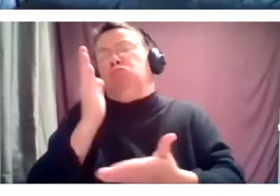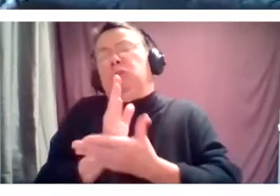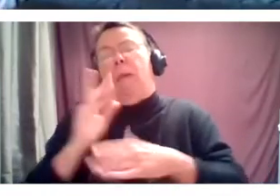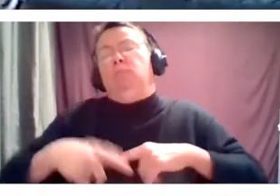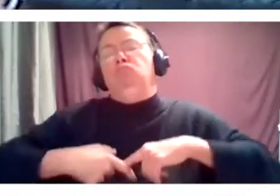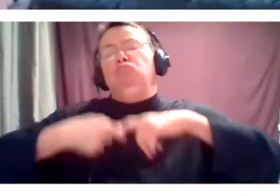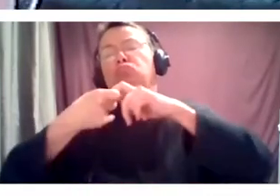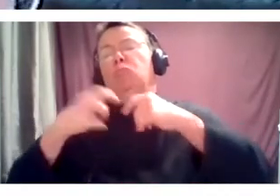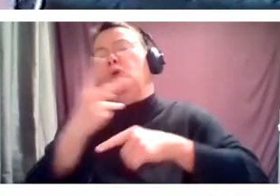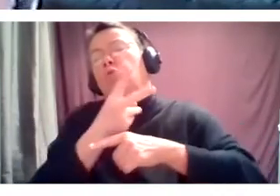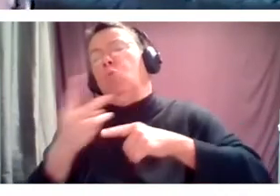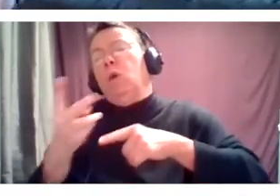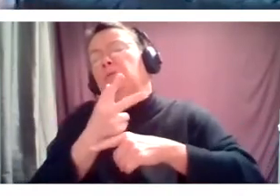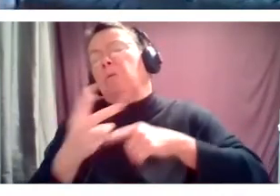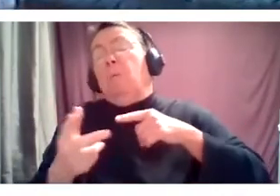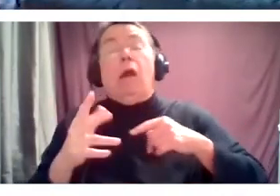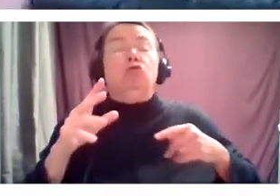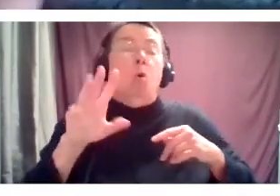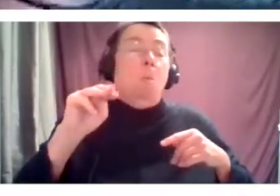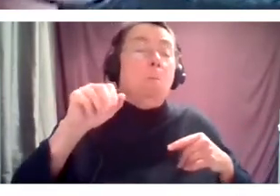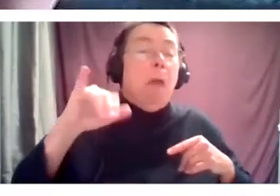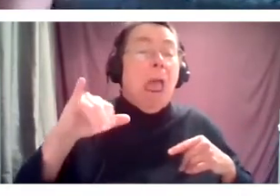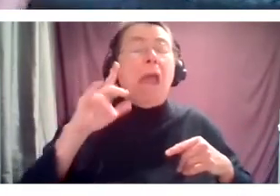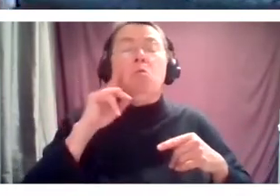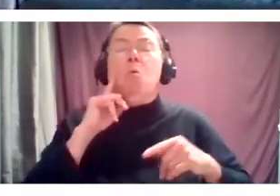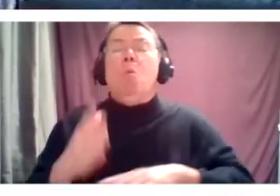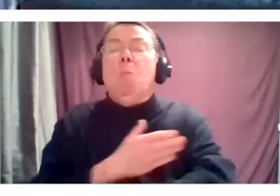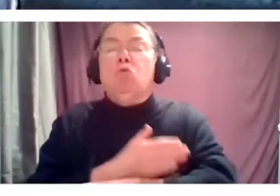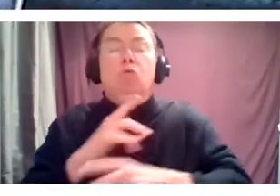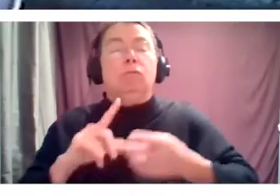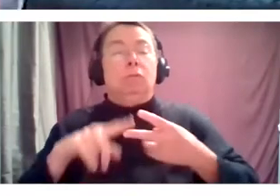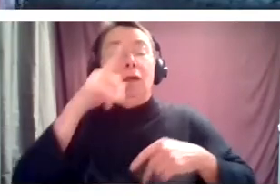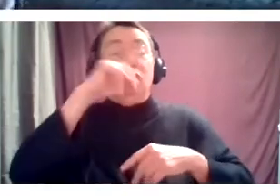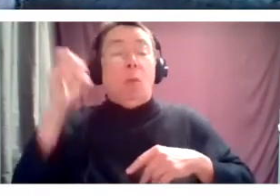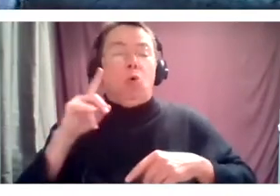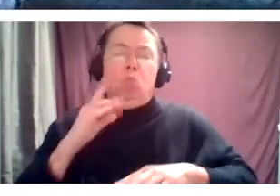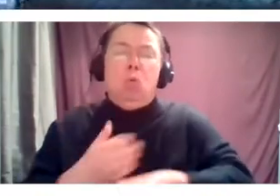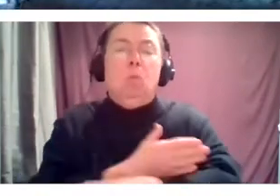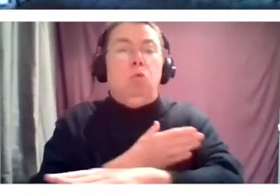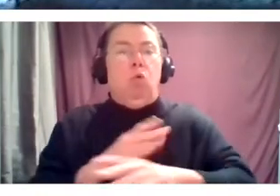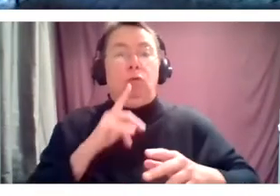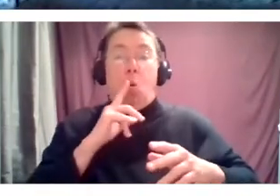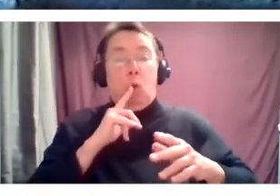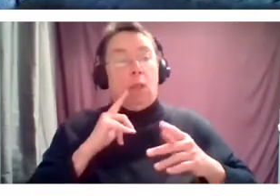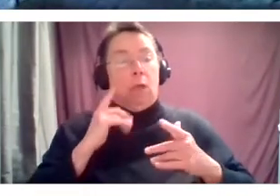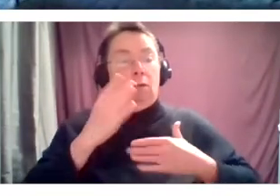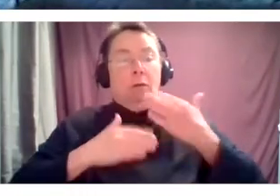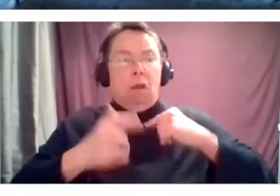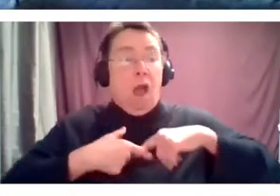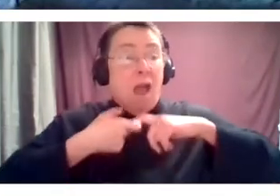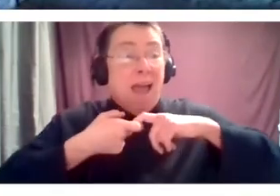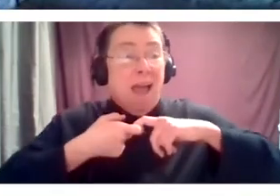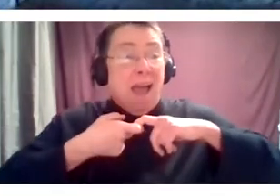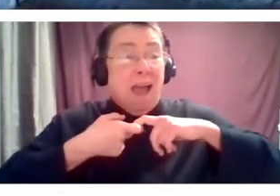May comes and spring comes, it'll be better, maybe by summer. And so it was this constant communicating